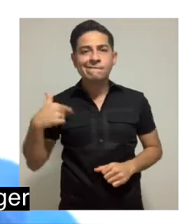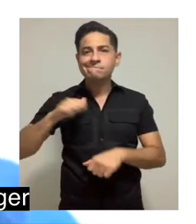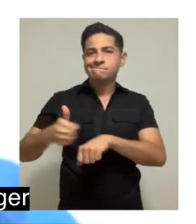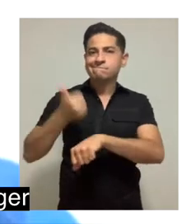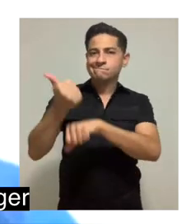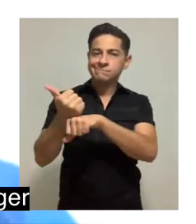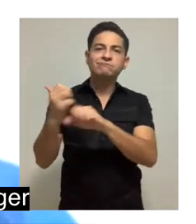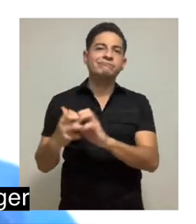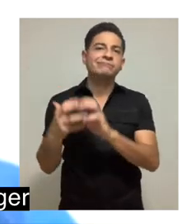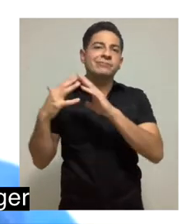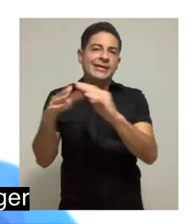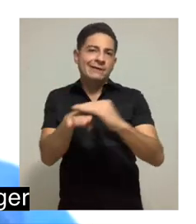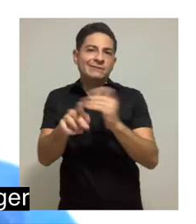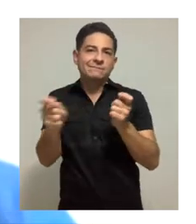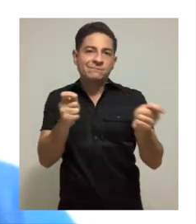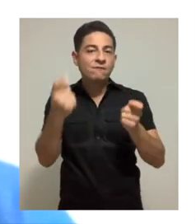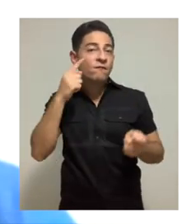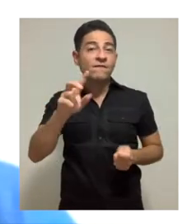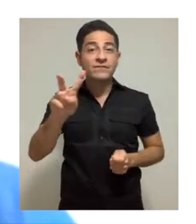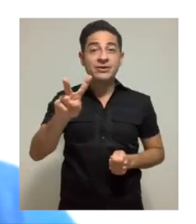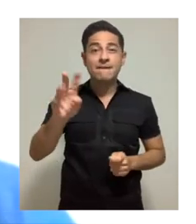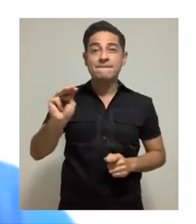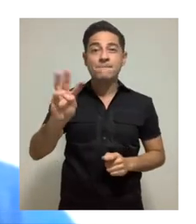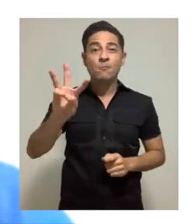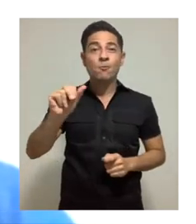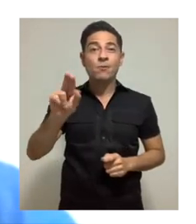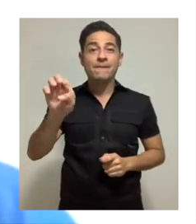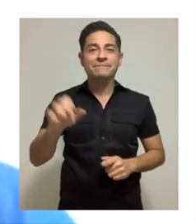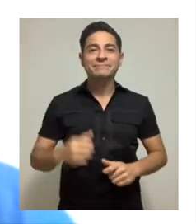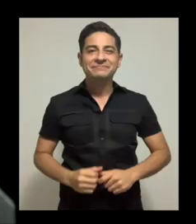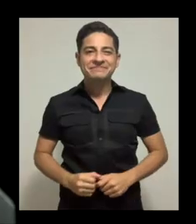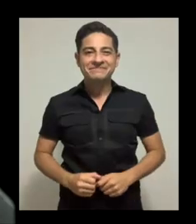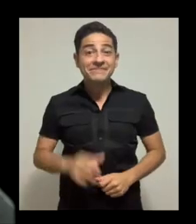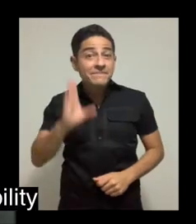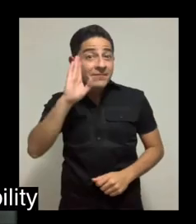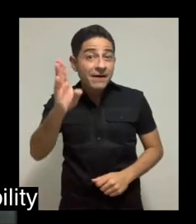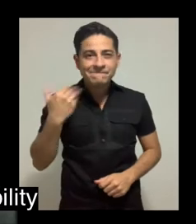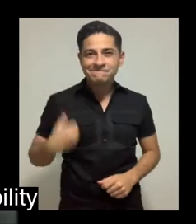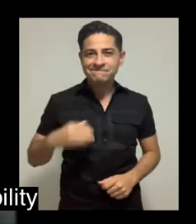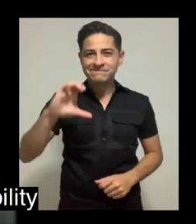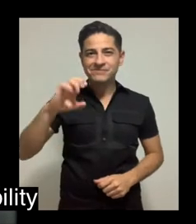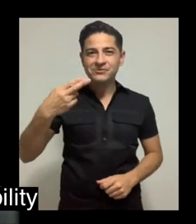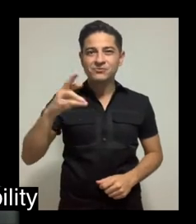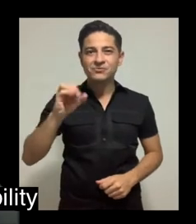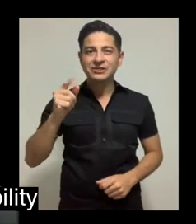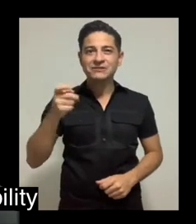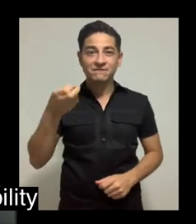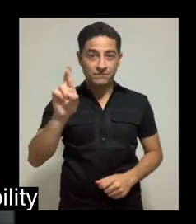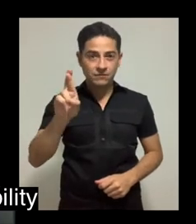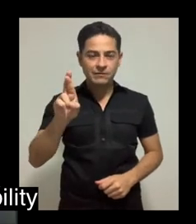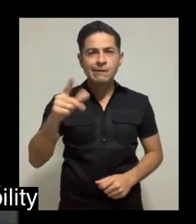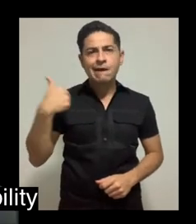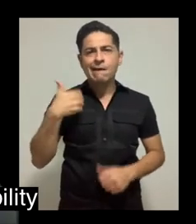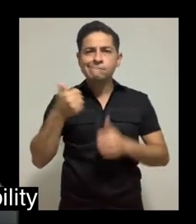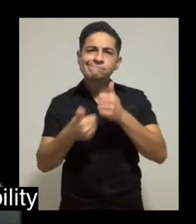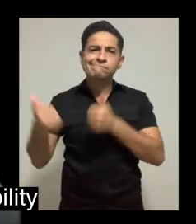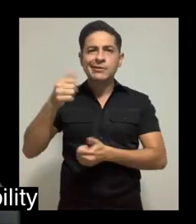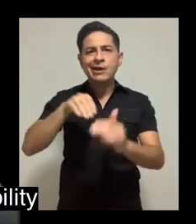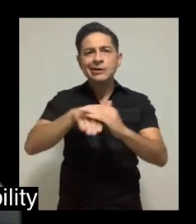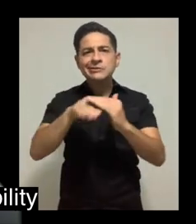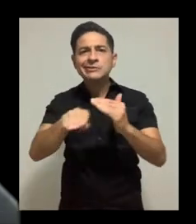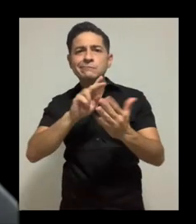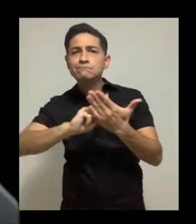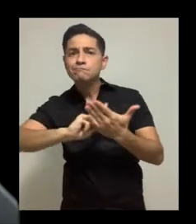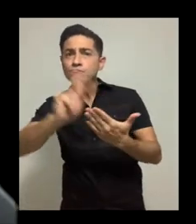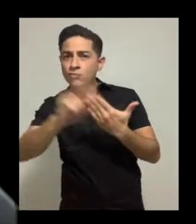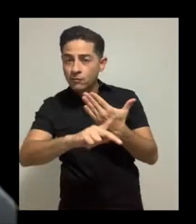and I'm the Founding Accessibility Manager for VMware. Hi, my name is Christopher Patno, and I'm the Head